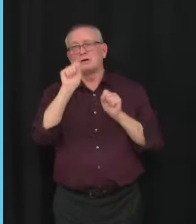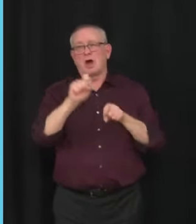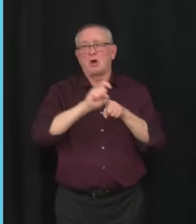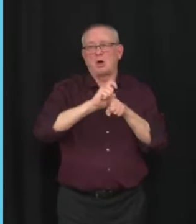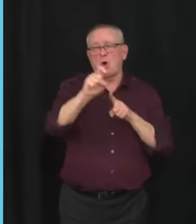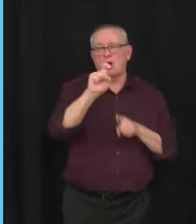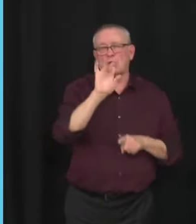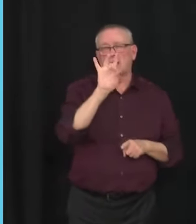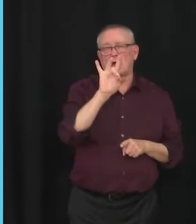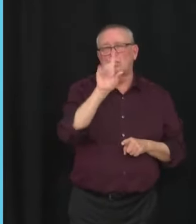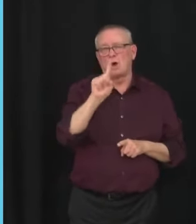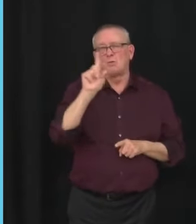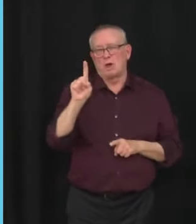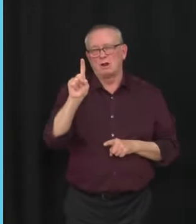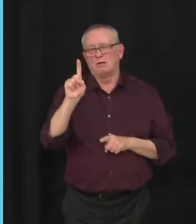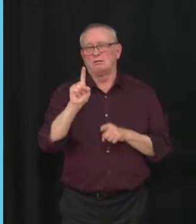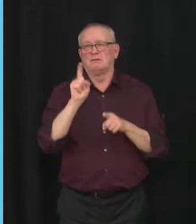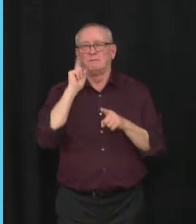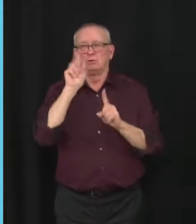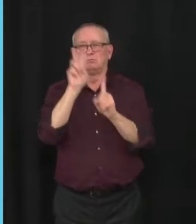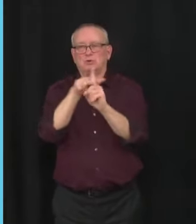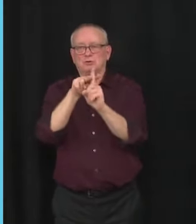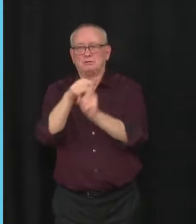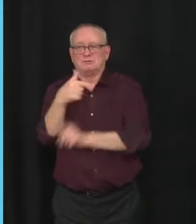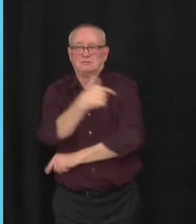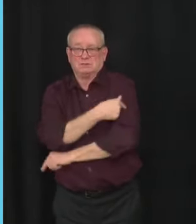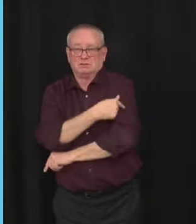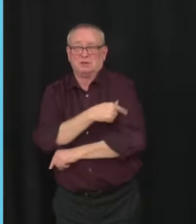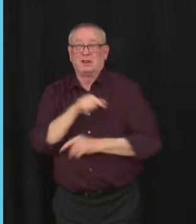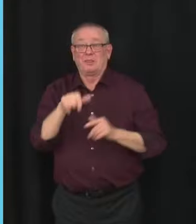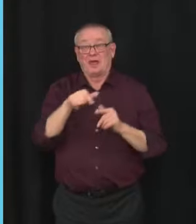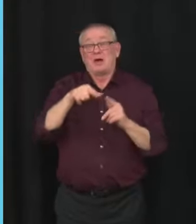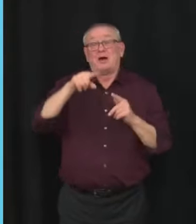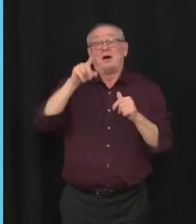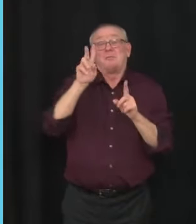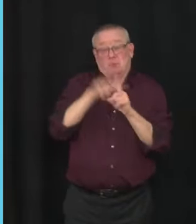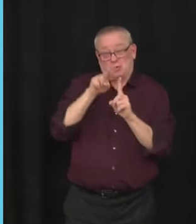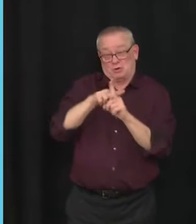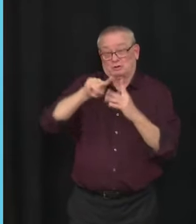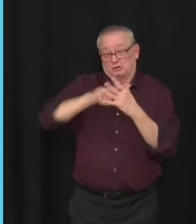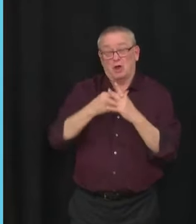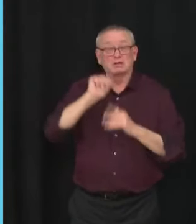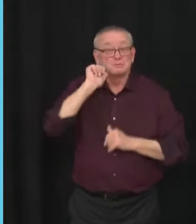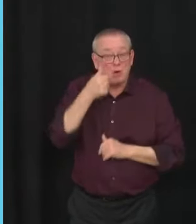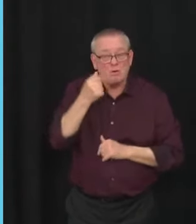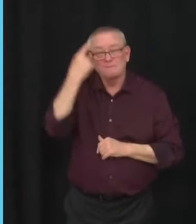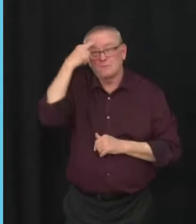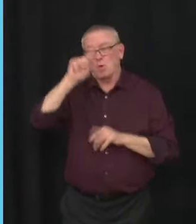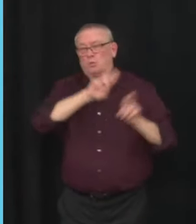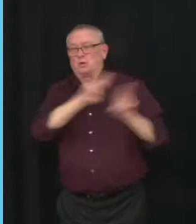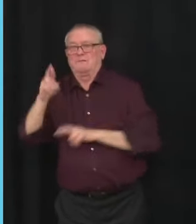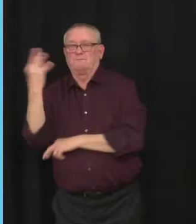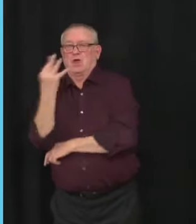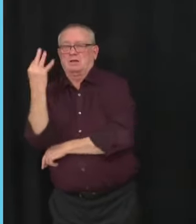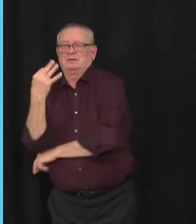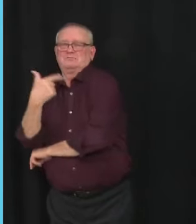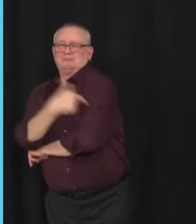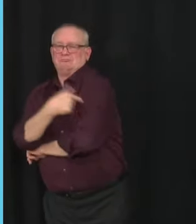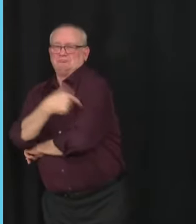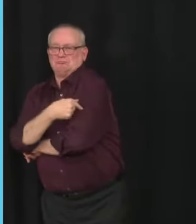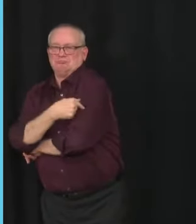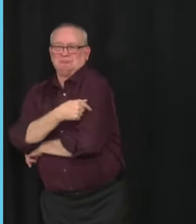available starting this Friday. COVID-19 vaccinations for 5 to 11-year-olds will take place at 120